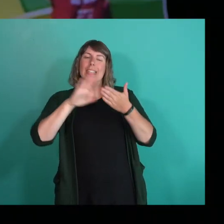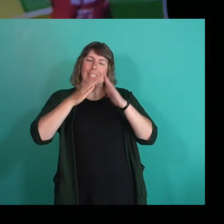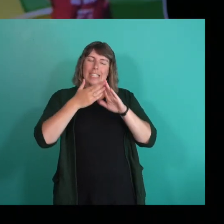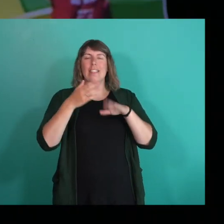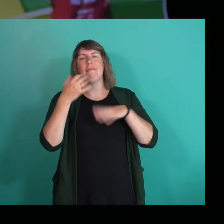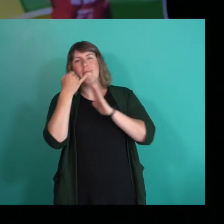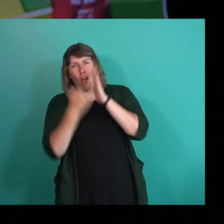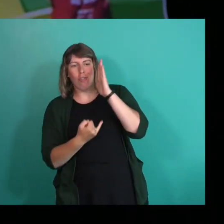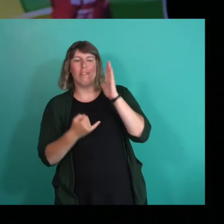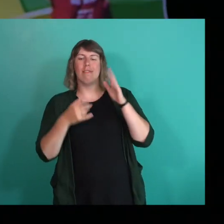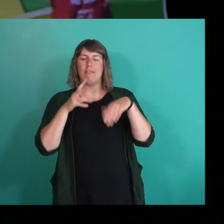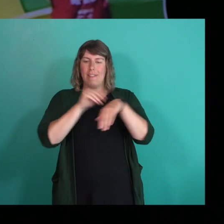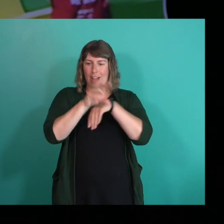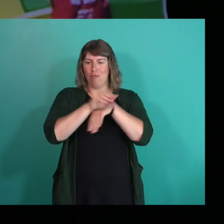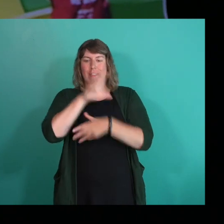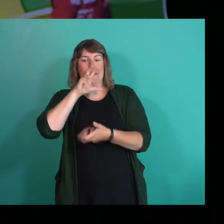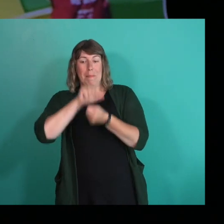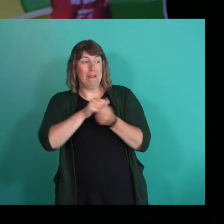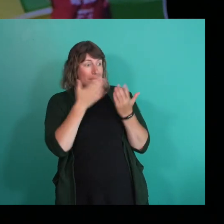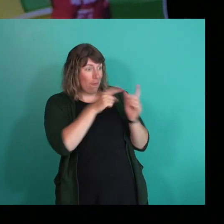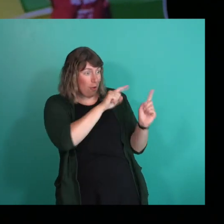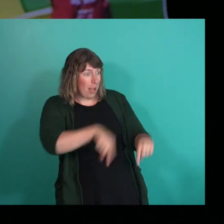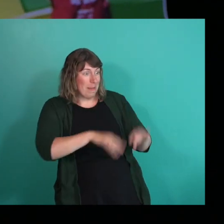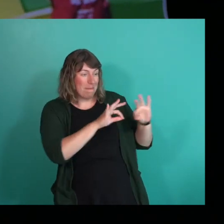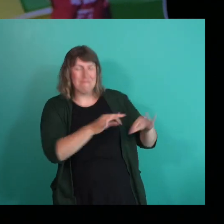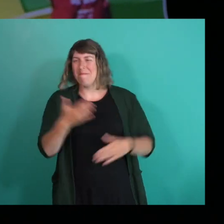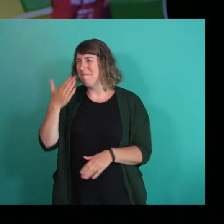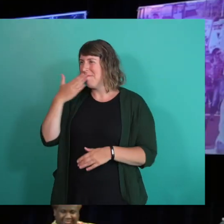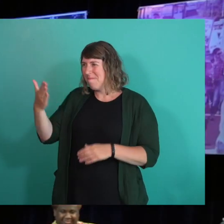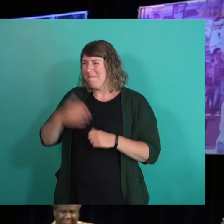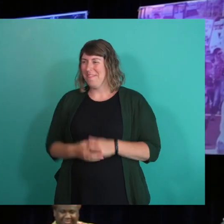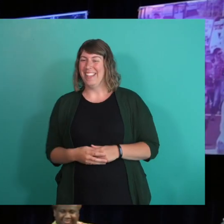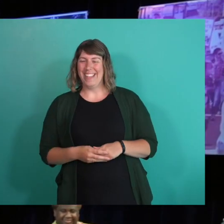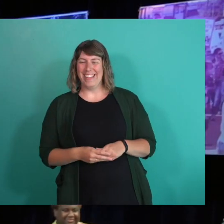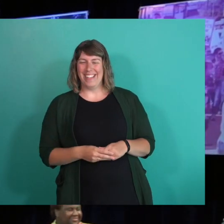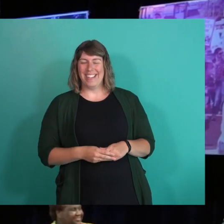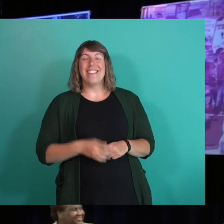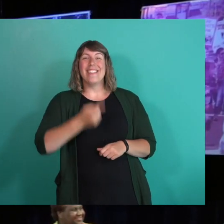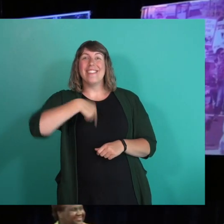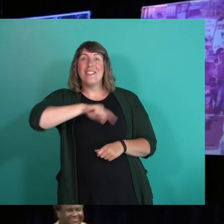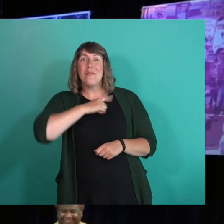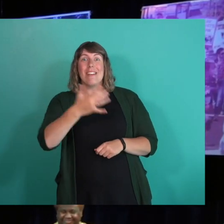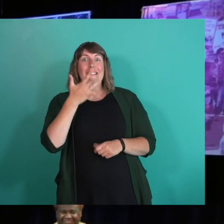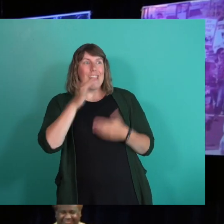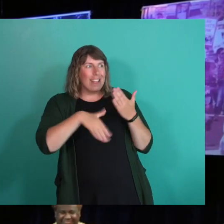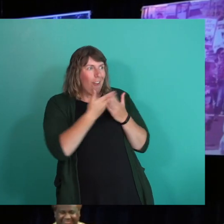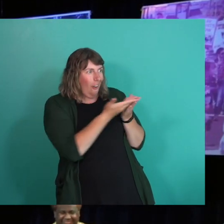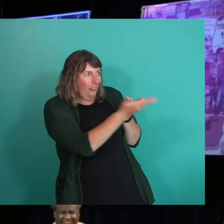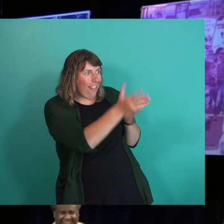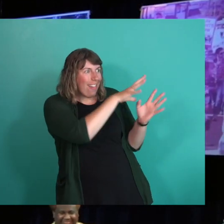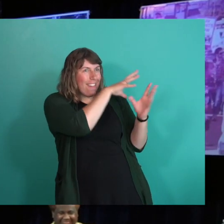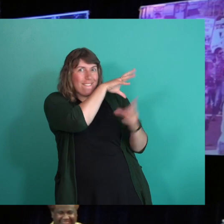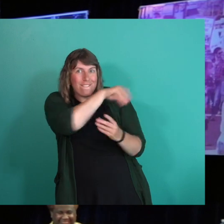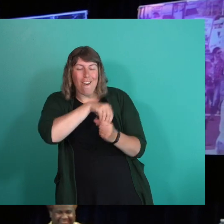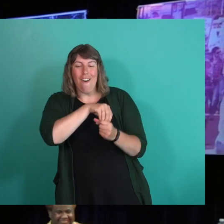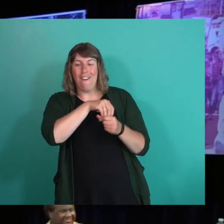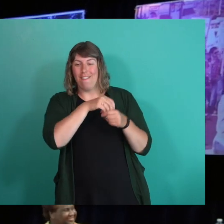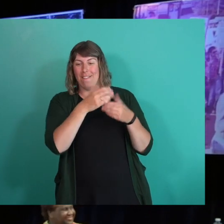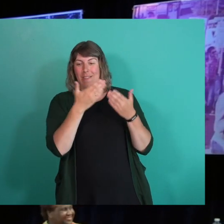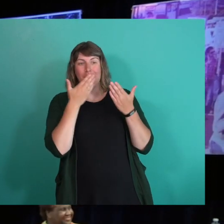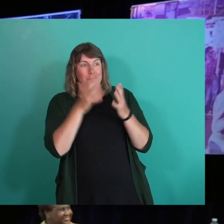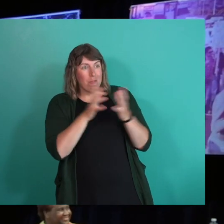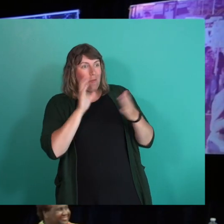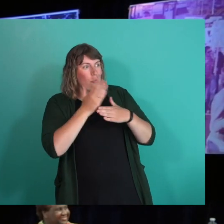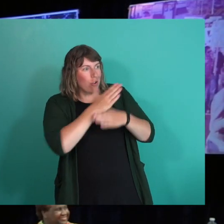Culture Advisory Committee. Thanks for being here. Thank you. We are so lucky that all of you have generously